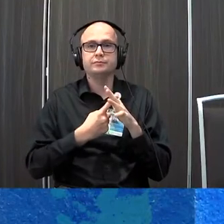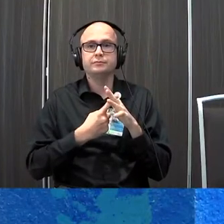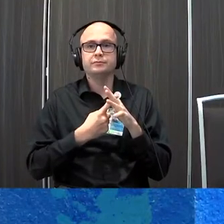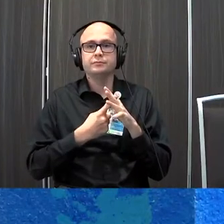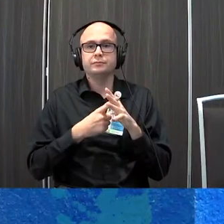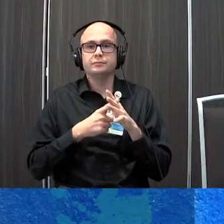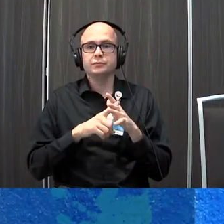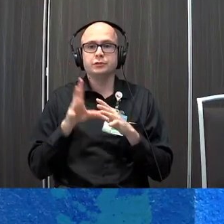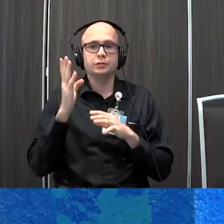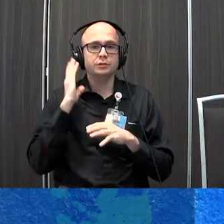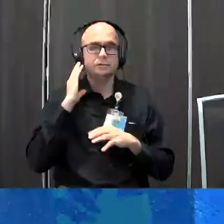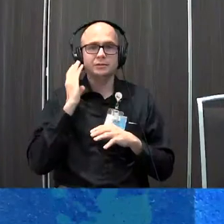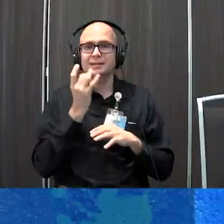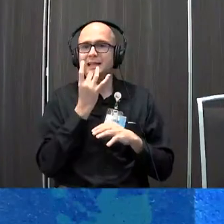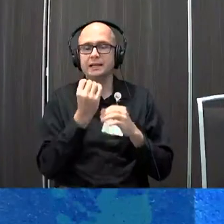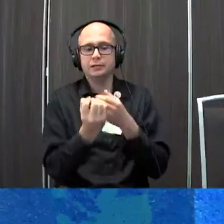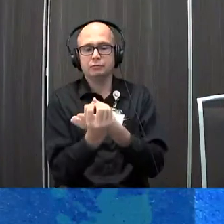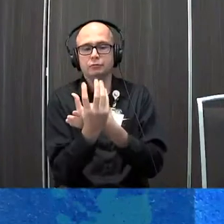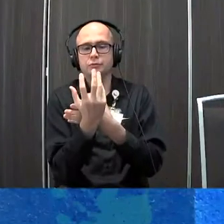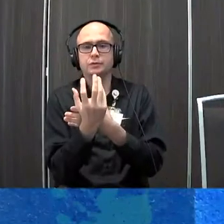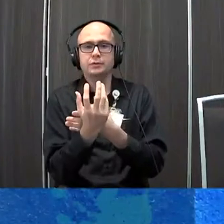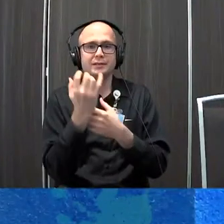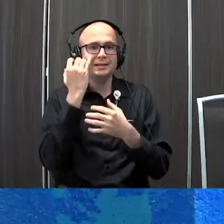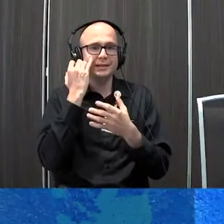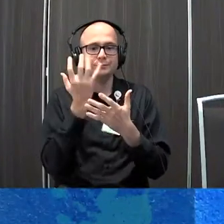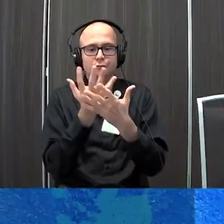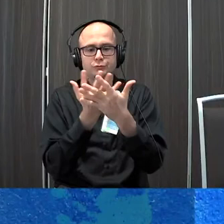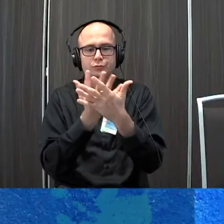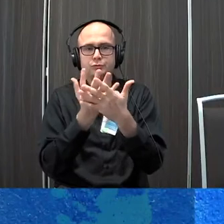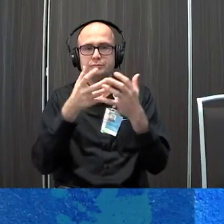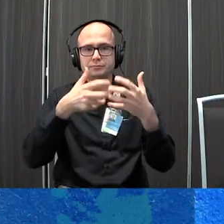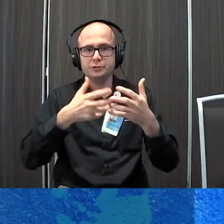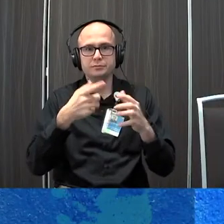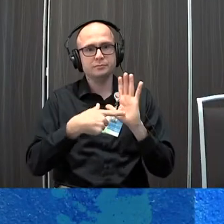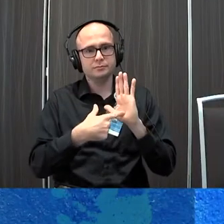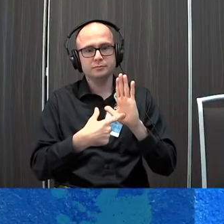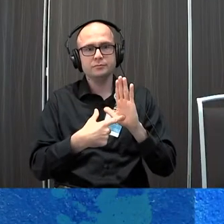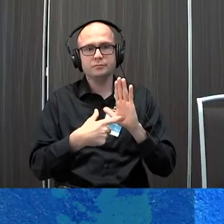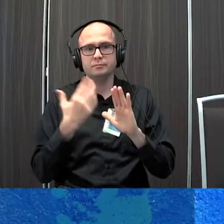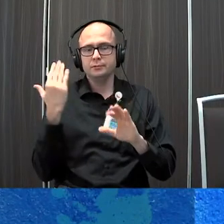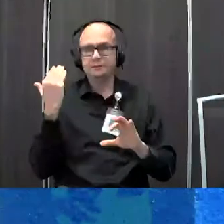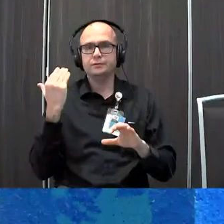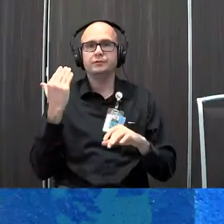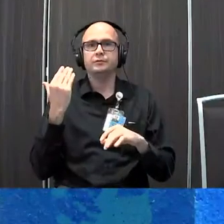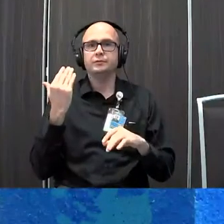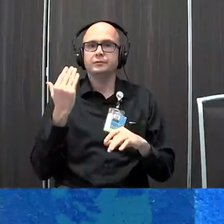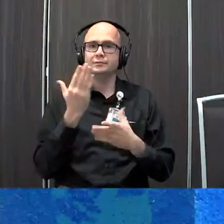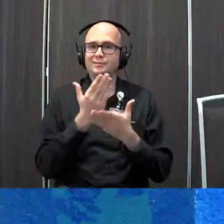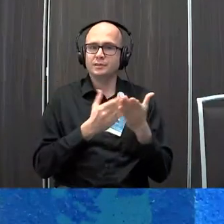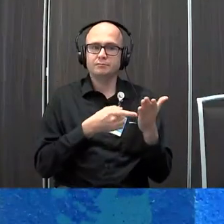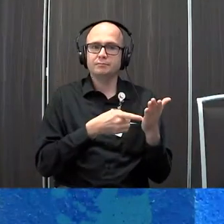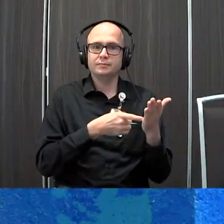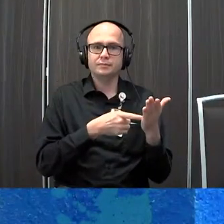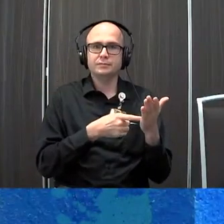backlighting can also be a support so with some of the static display devices I showed you earlier some of those